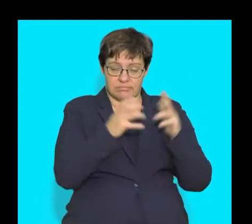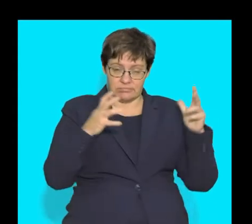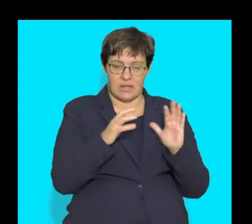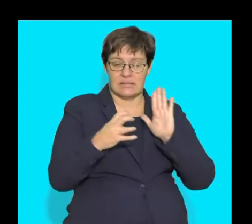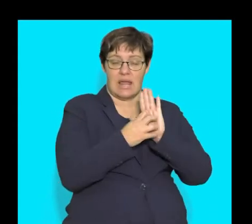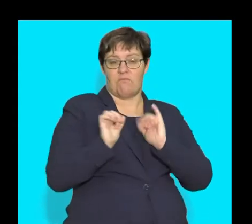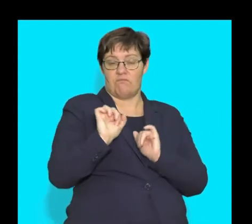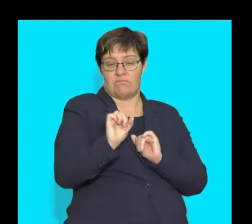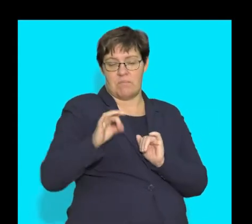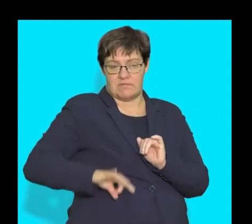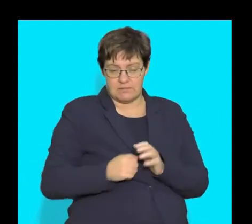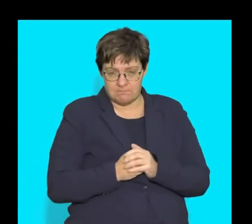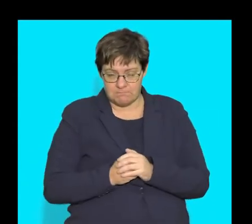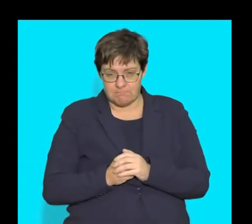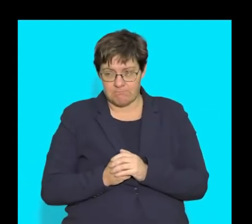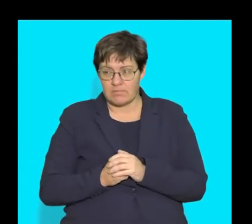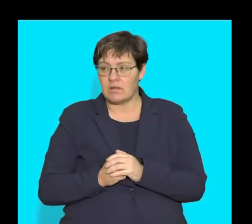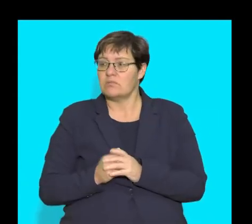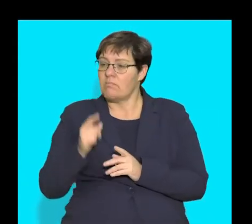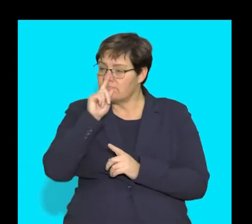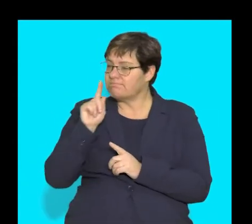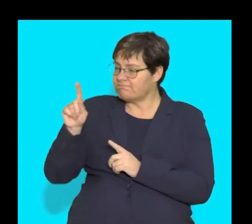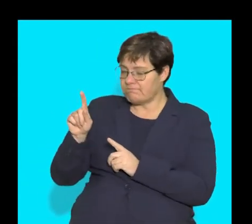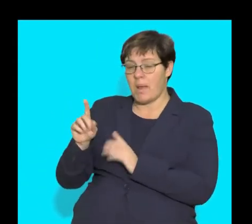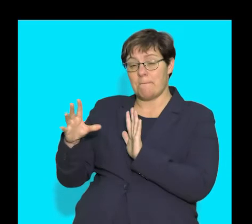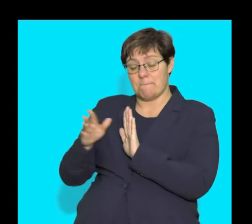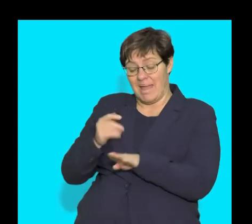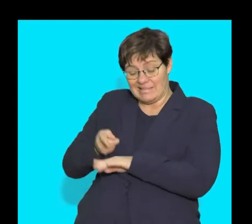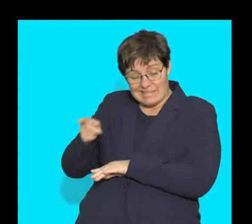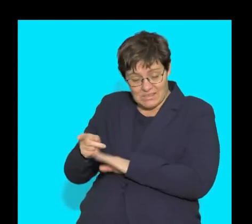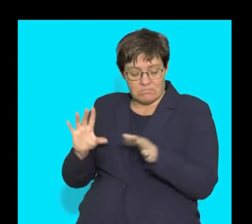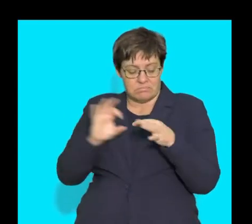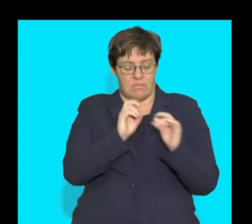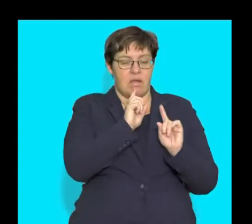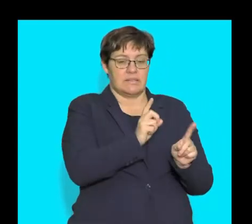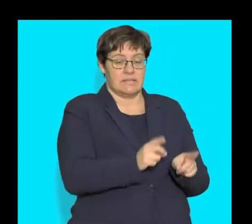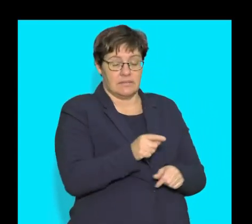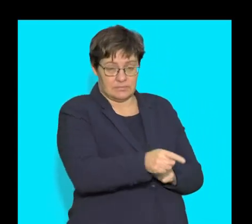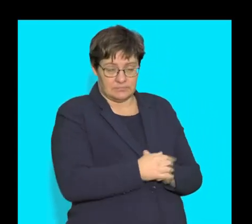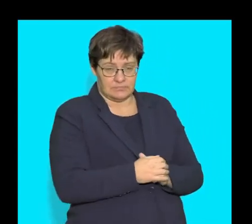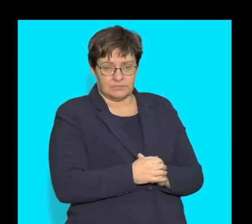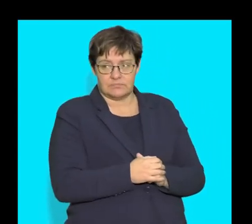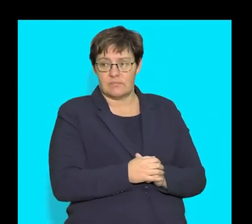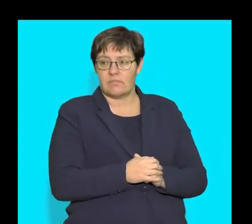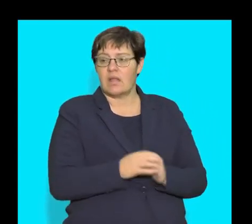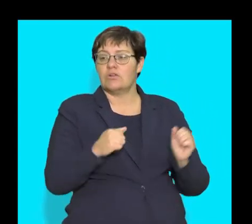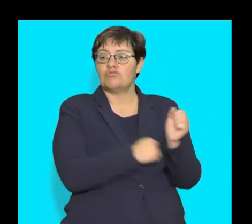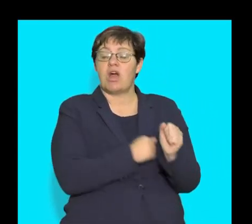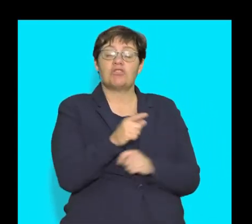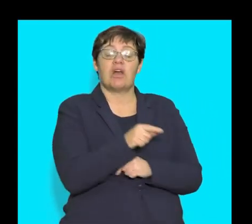benefit. Let's move on to some more questions based on this diagram. Give the letter of the structure that